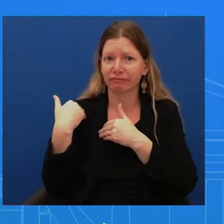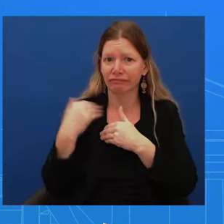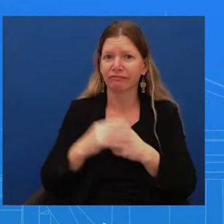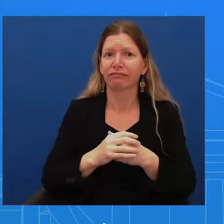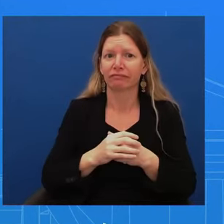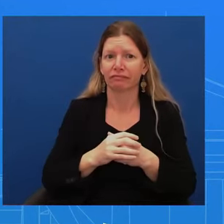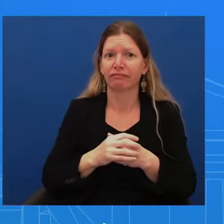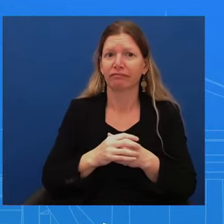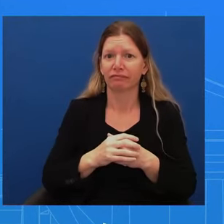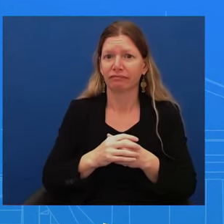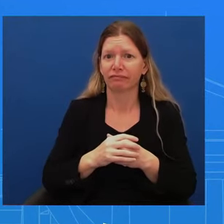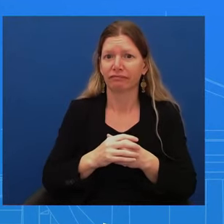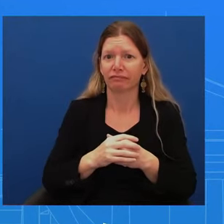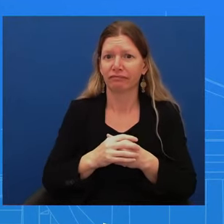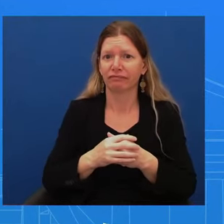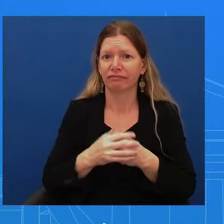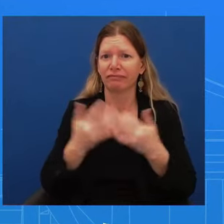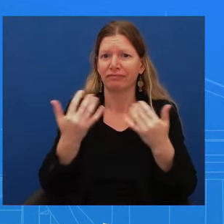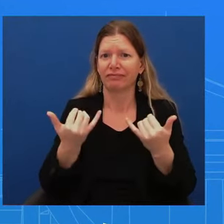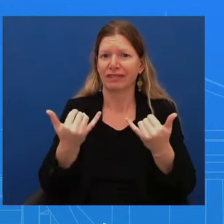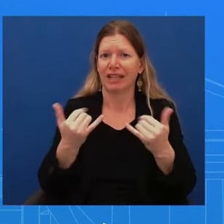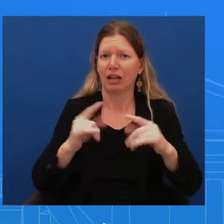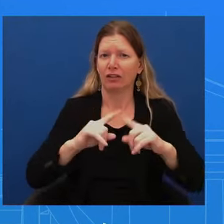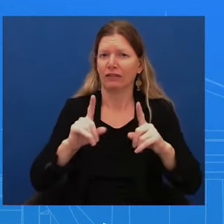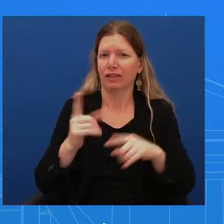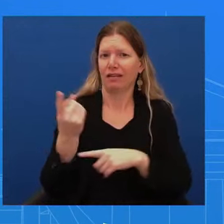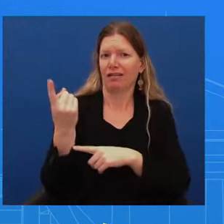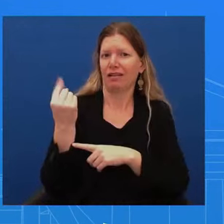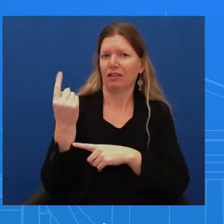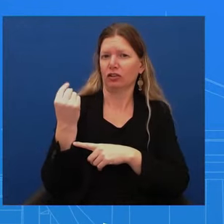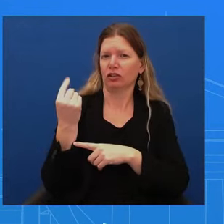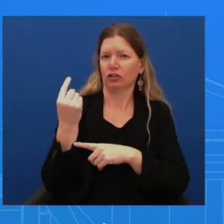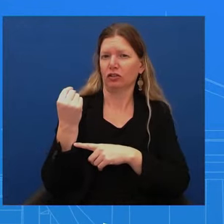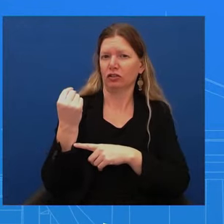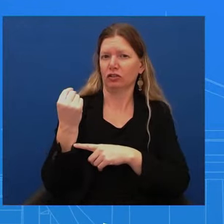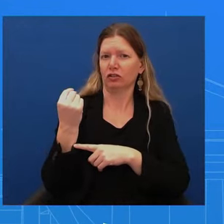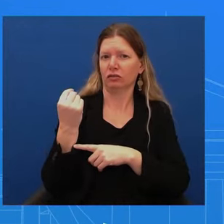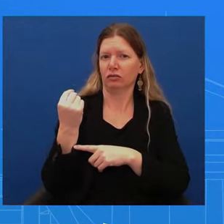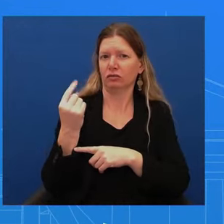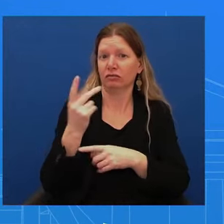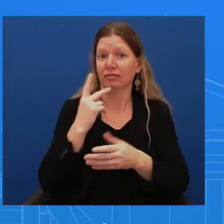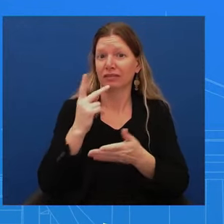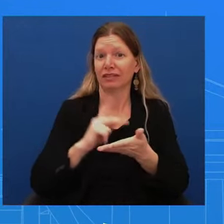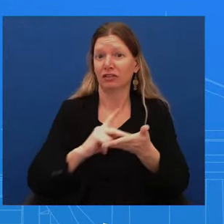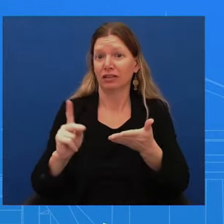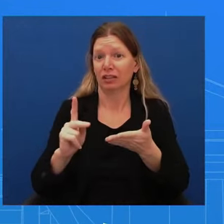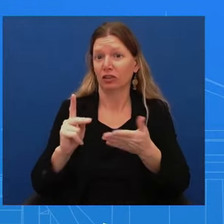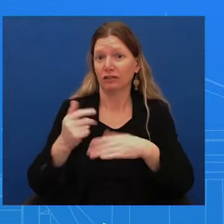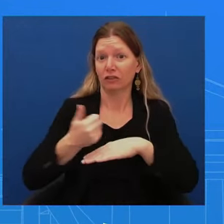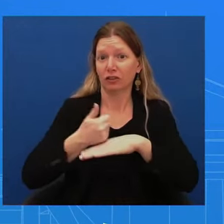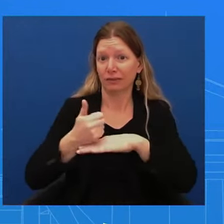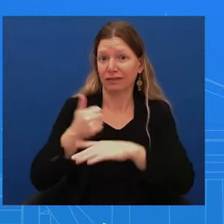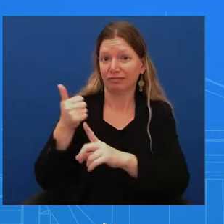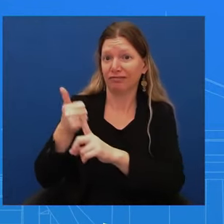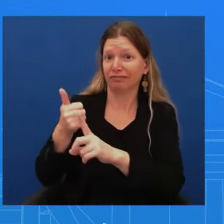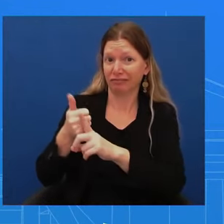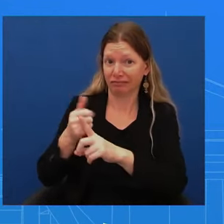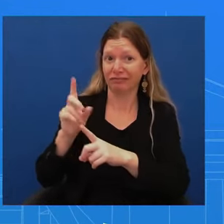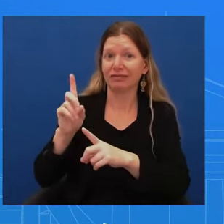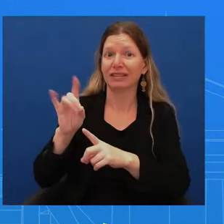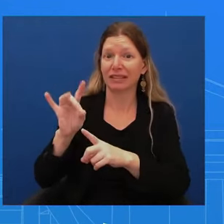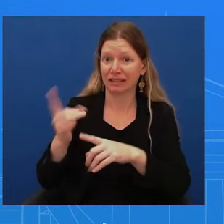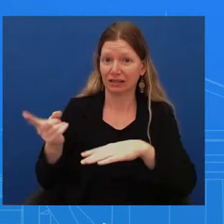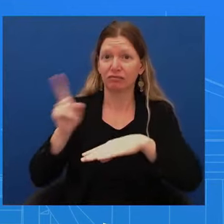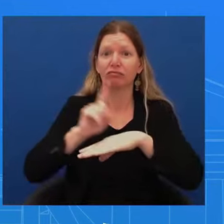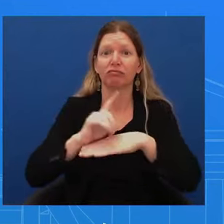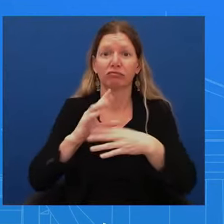And we saw the Secretary out there pretty in a robust way. And so, look, the Secretary, I'm sure I can speak for